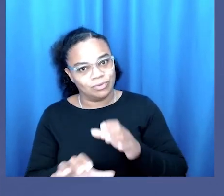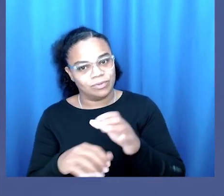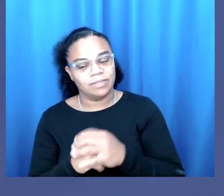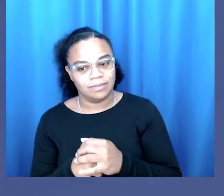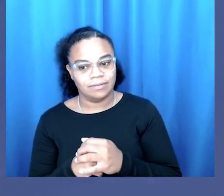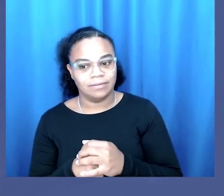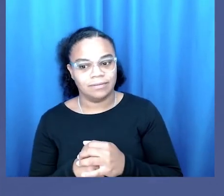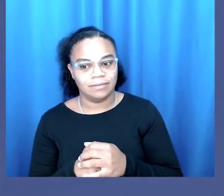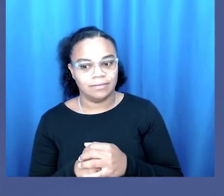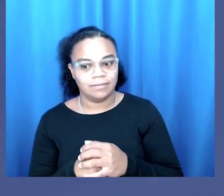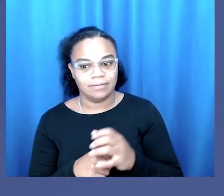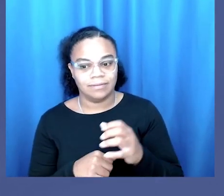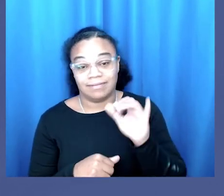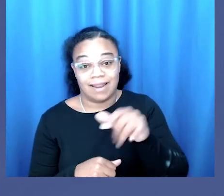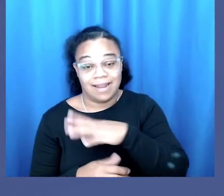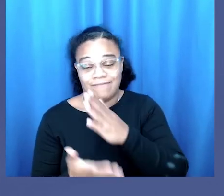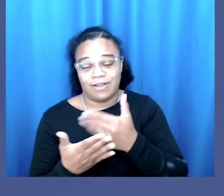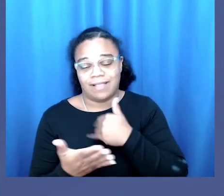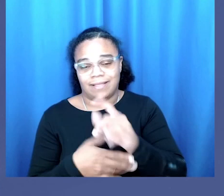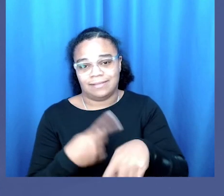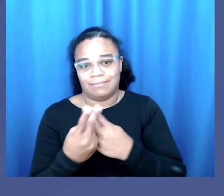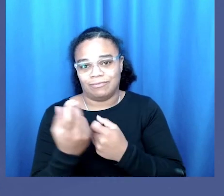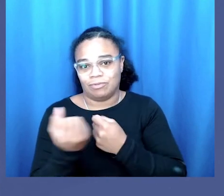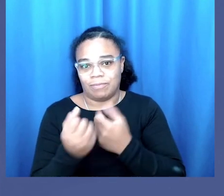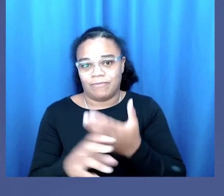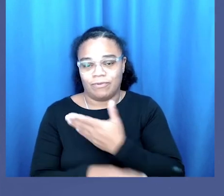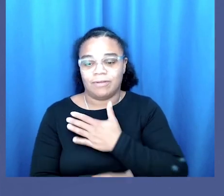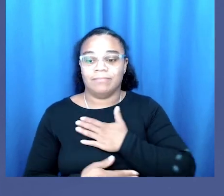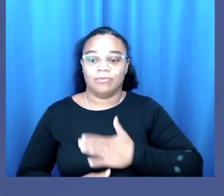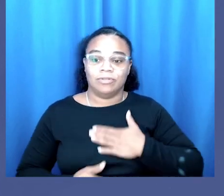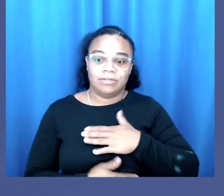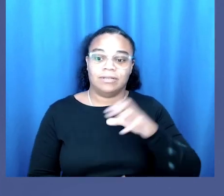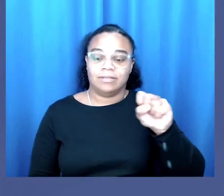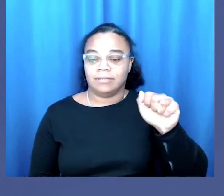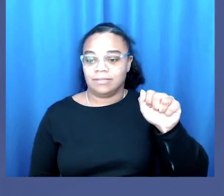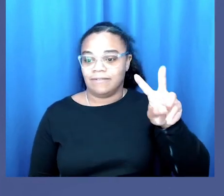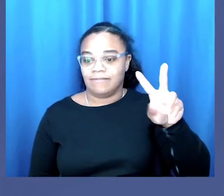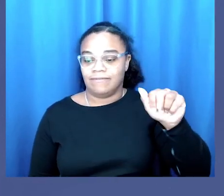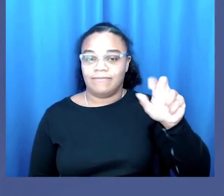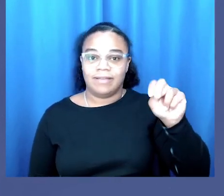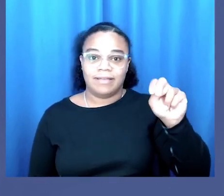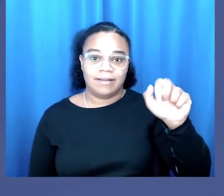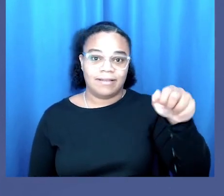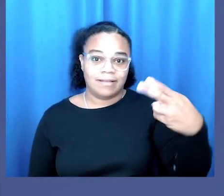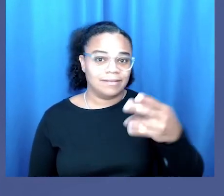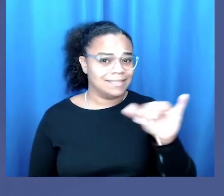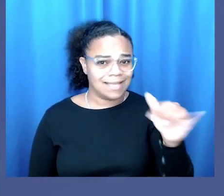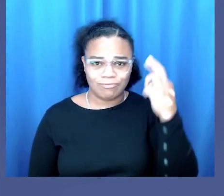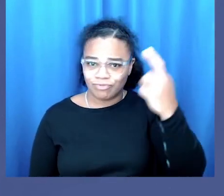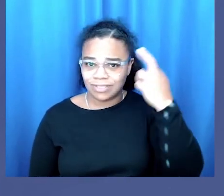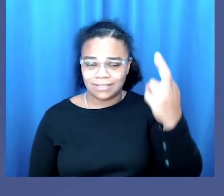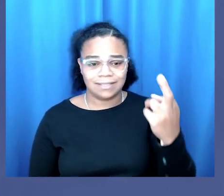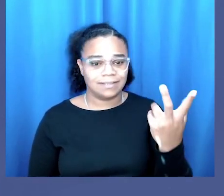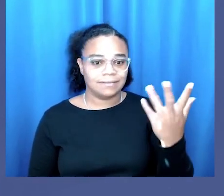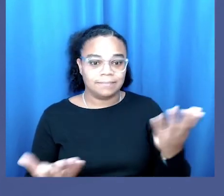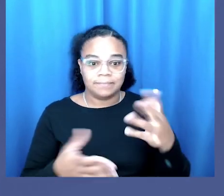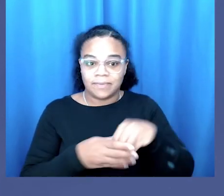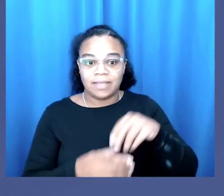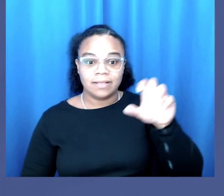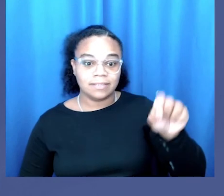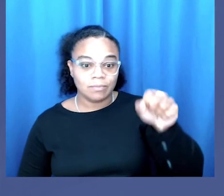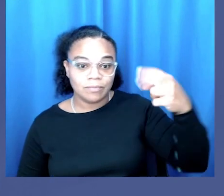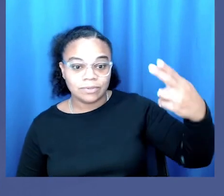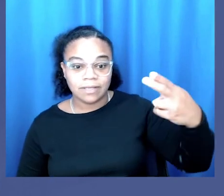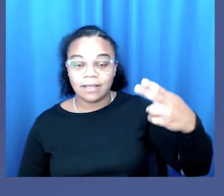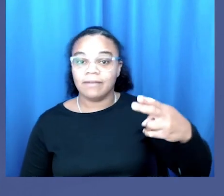that I was doing in a way that it wasn't before and I appreciate Savannah for that same reason just being in spokeshave and